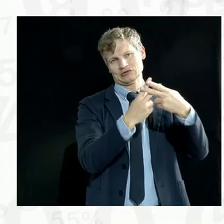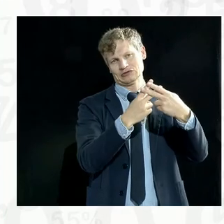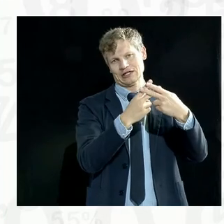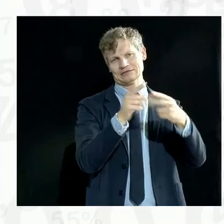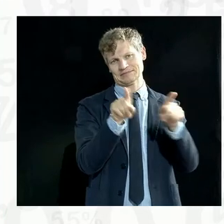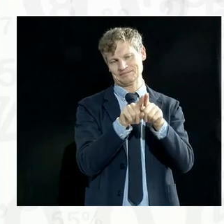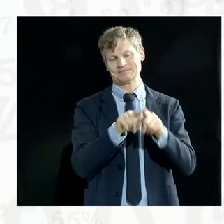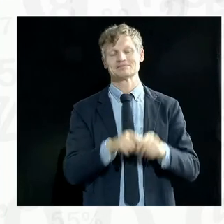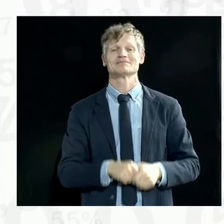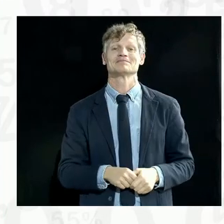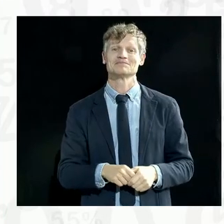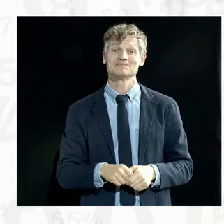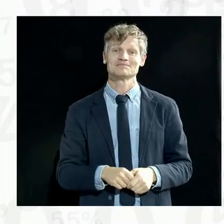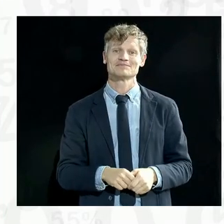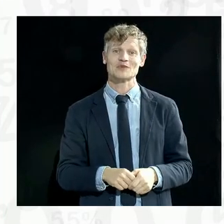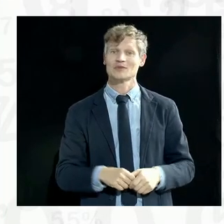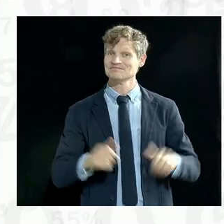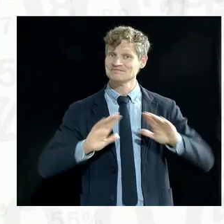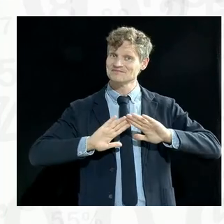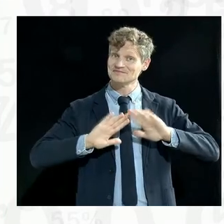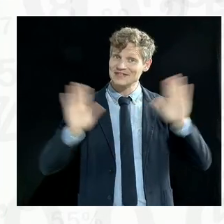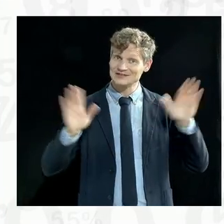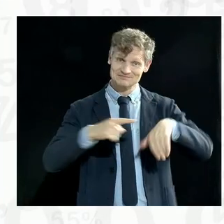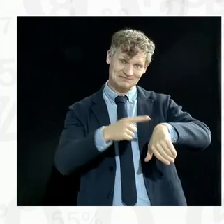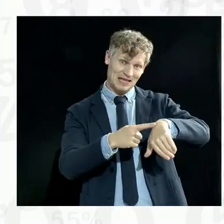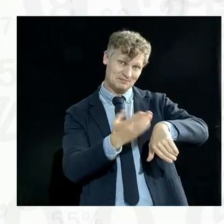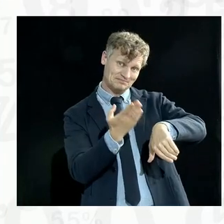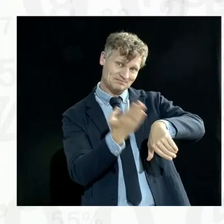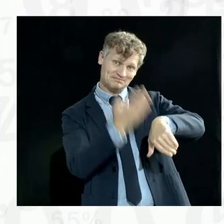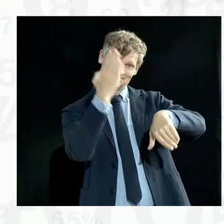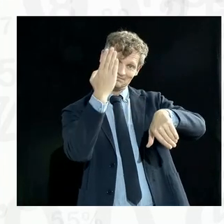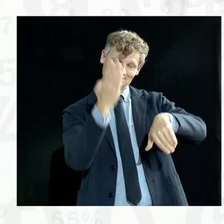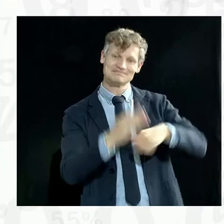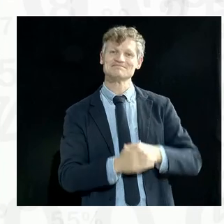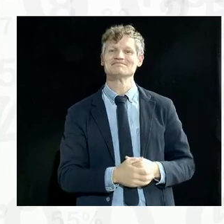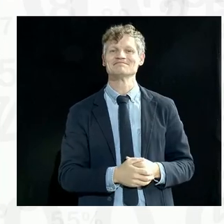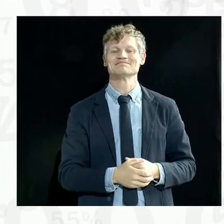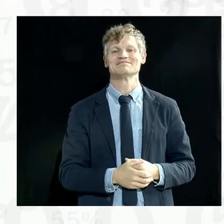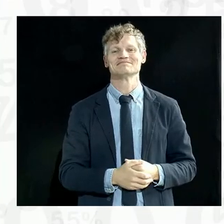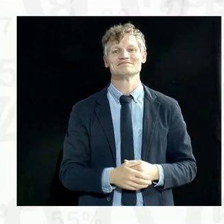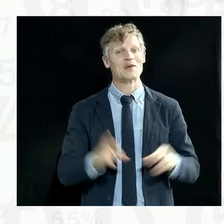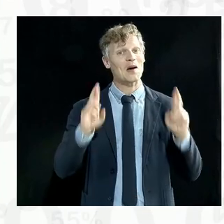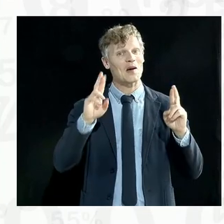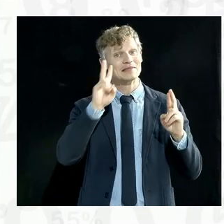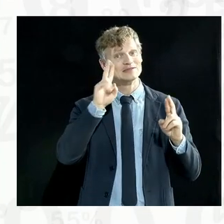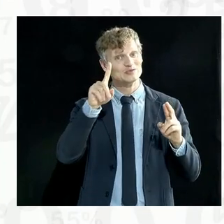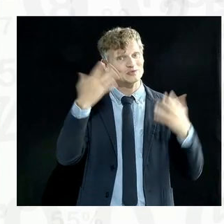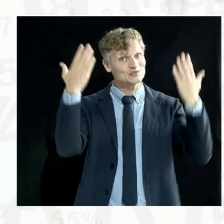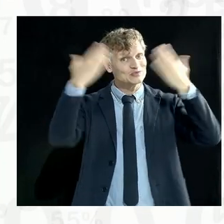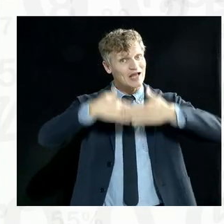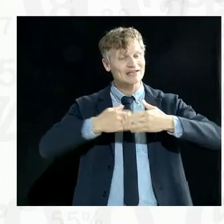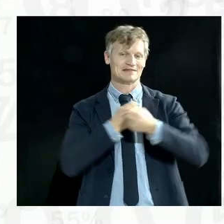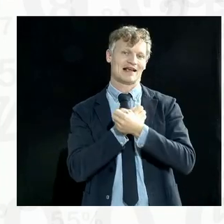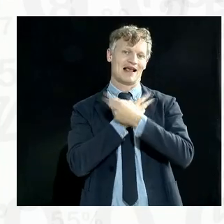tweet away. That's it for now. We end on time, as always. I like that. And I hope I see you tonight for the